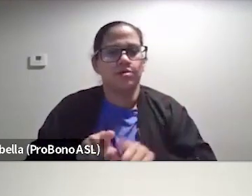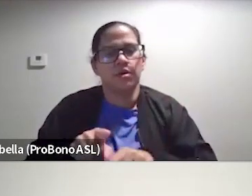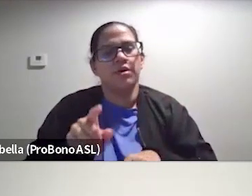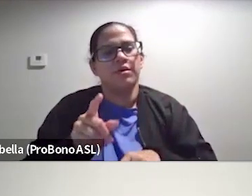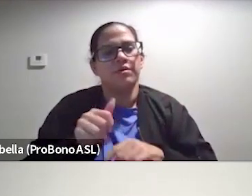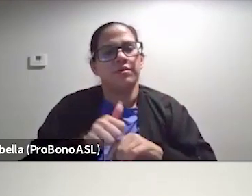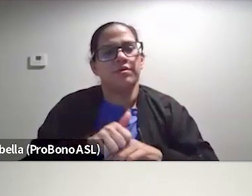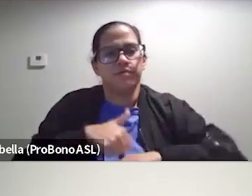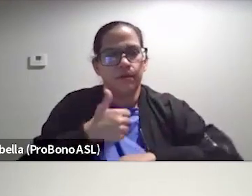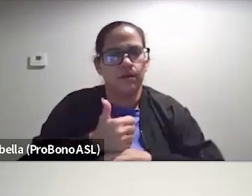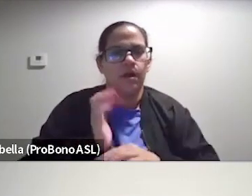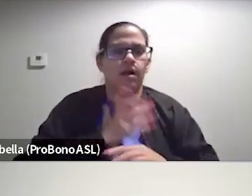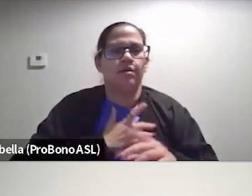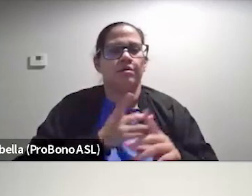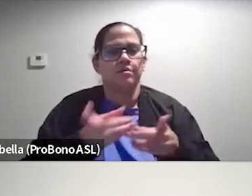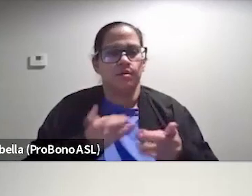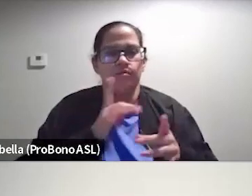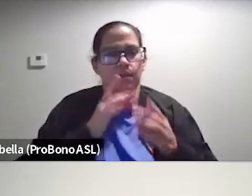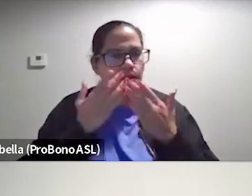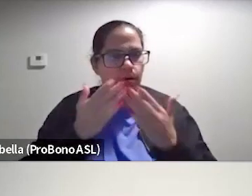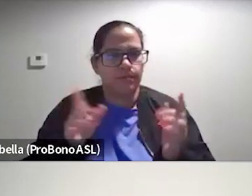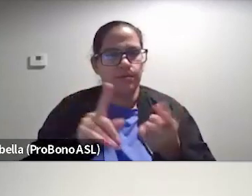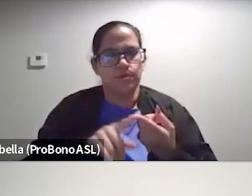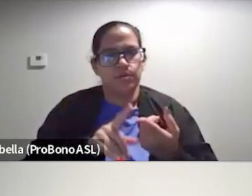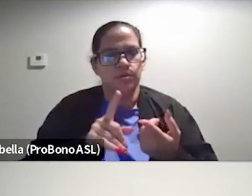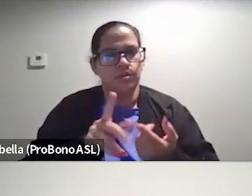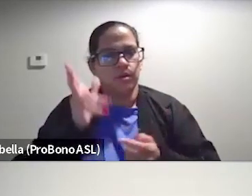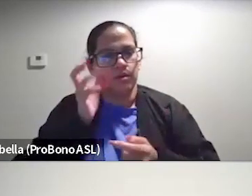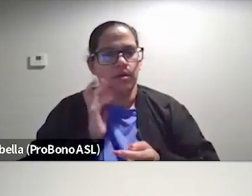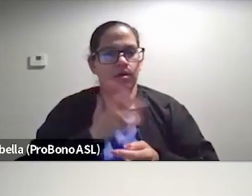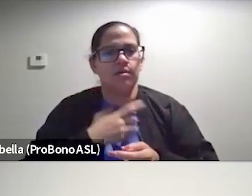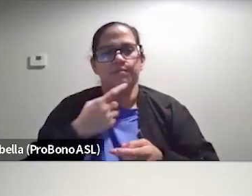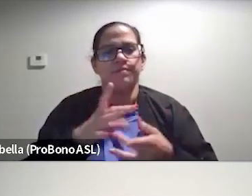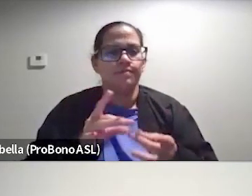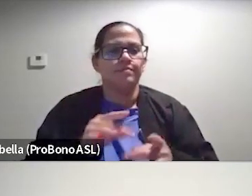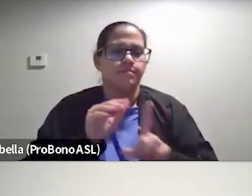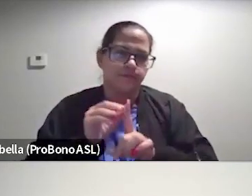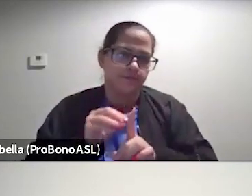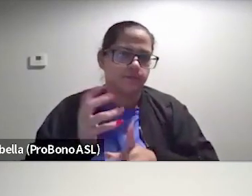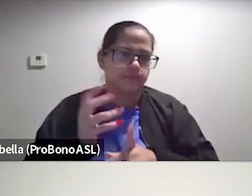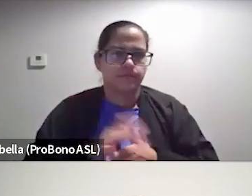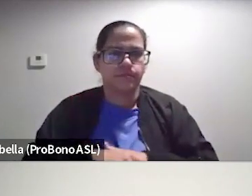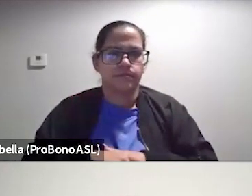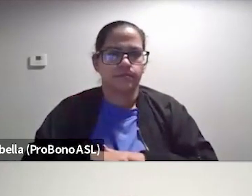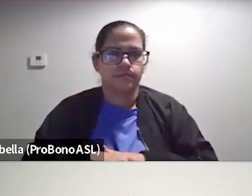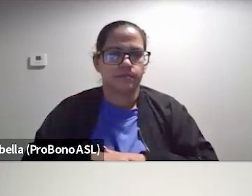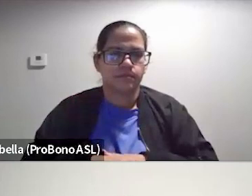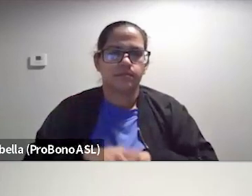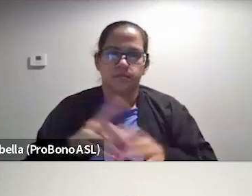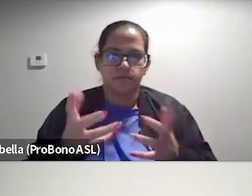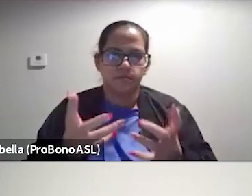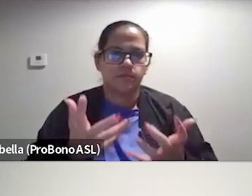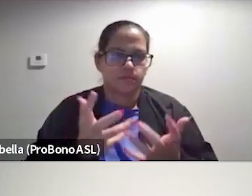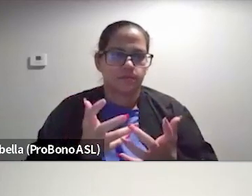foundation, our director is really open to, uh, hearing us when we tell her like, Hey, you're going to want to